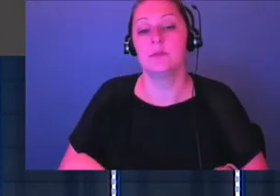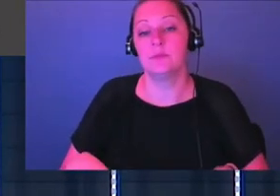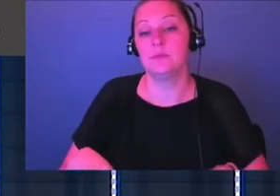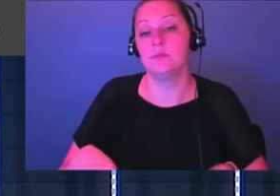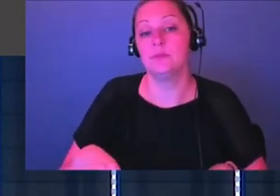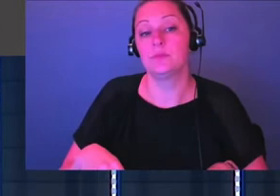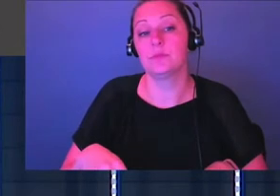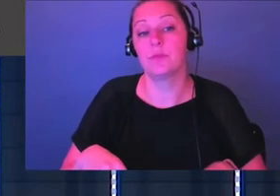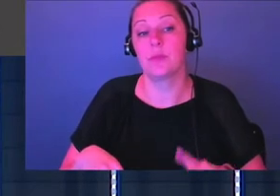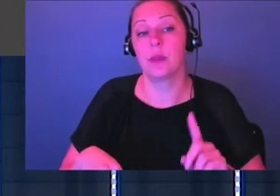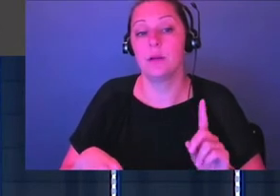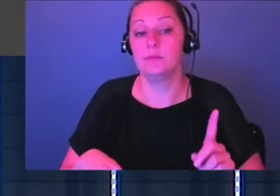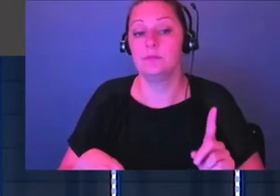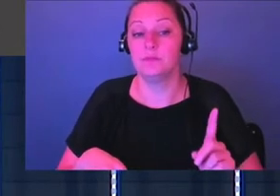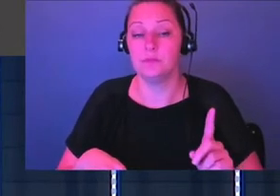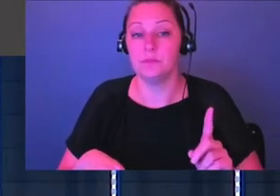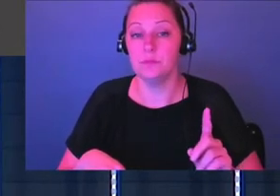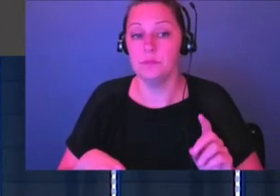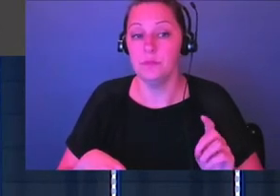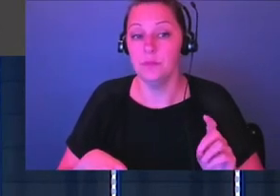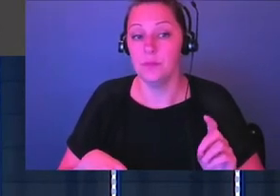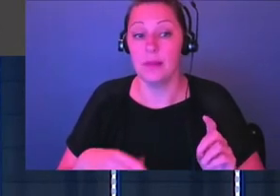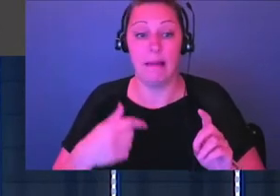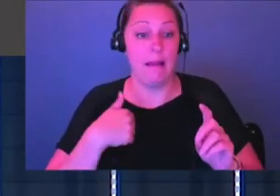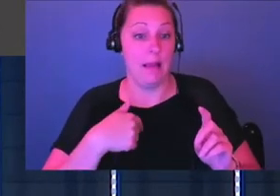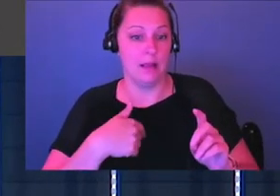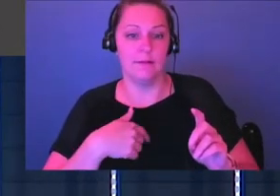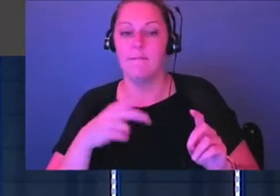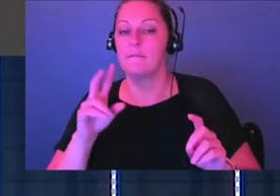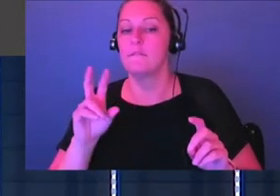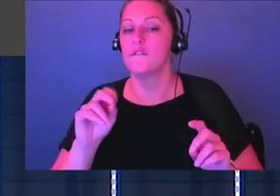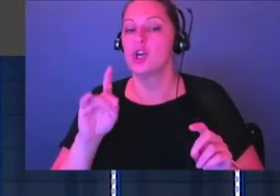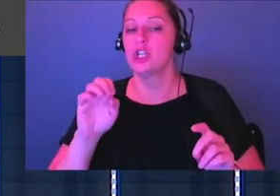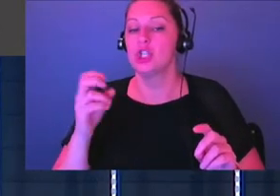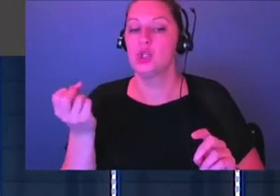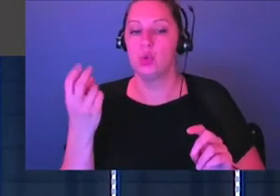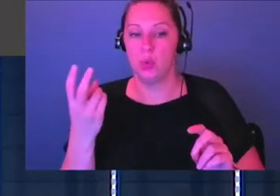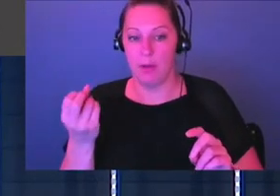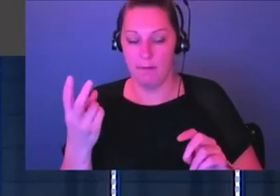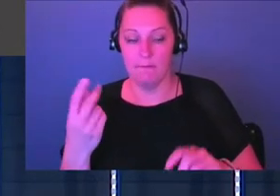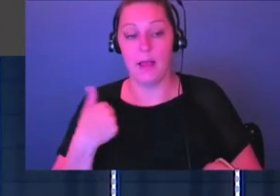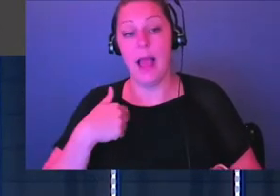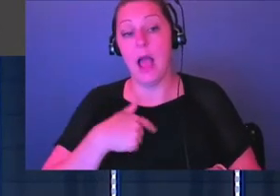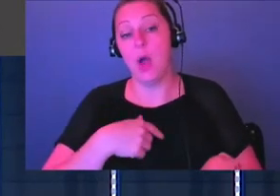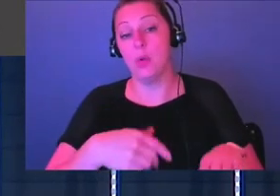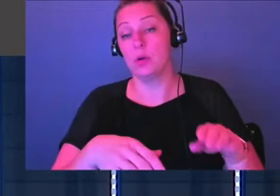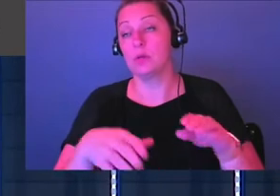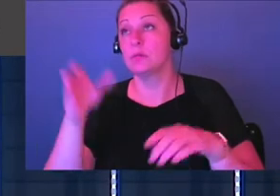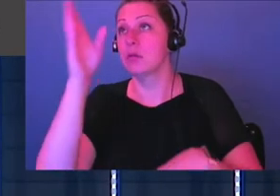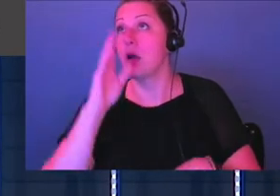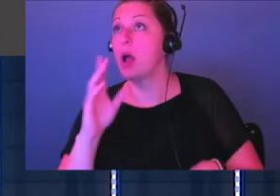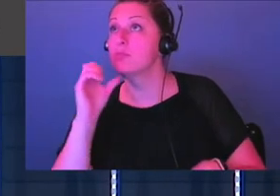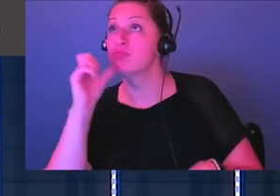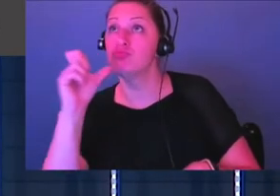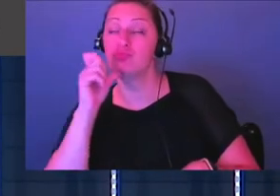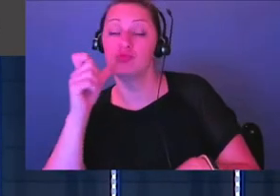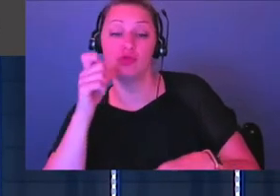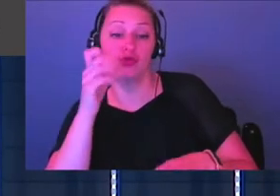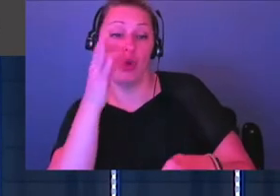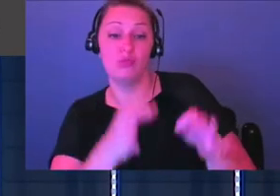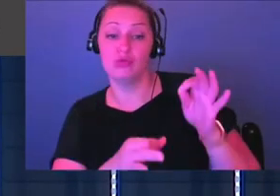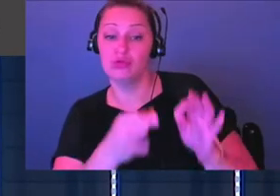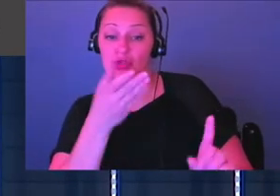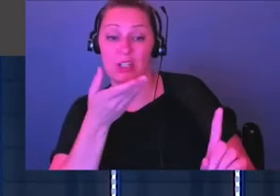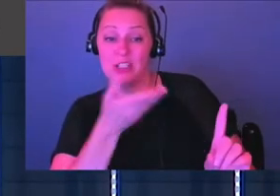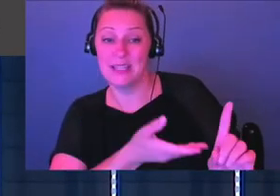You will not have to, oh sorry, our God, verse 12, excuse me, our God, will you not judge them? Okay, God, will you not